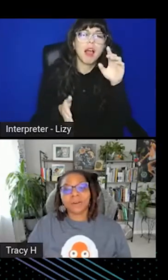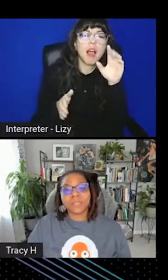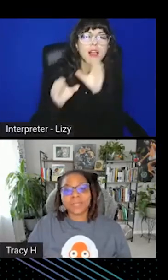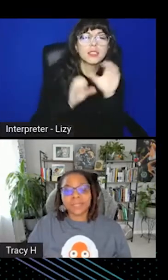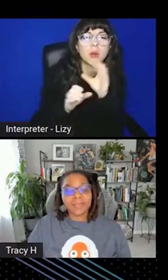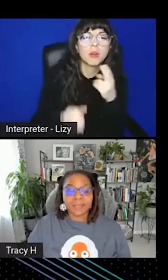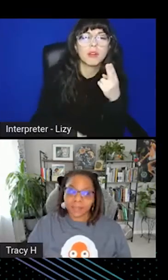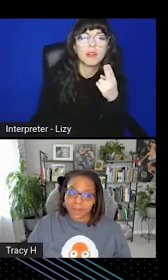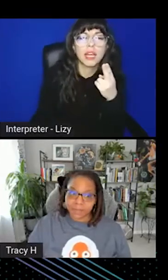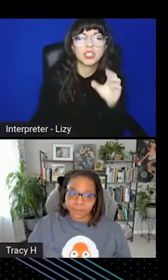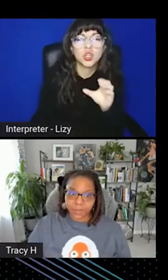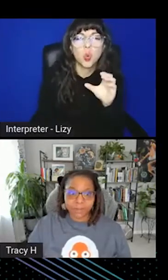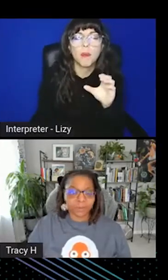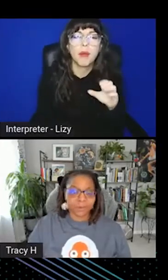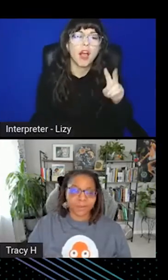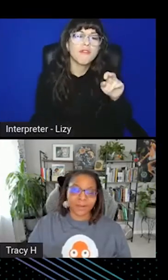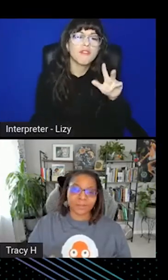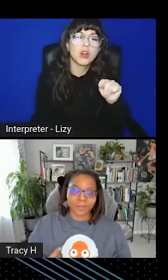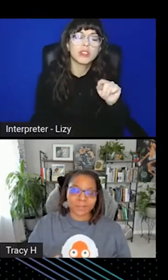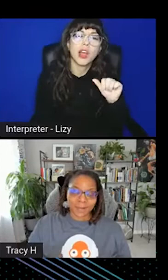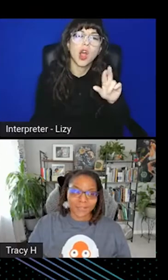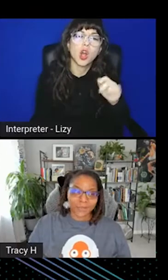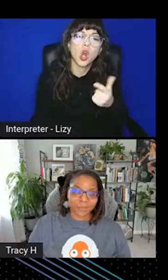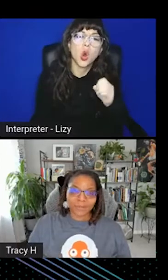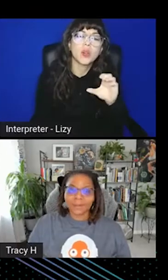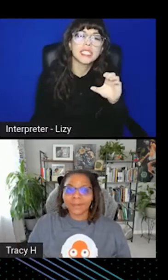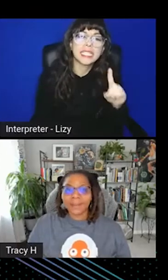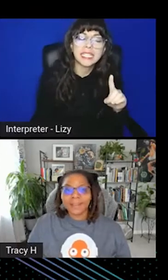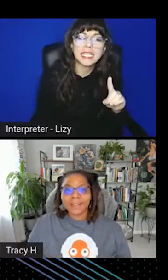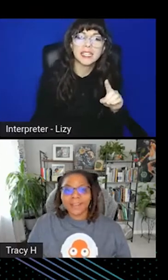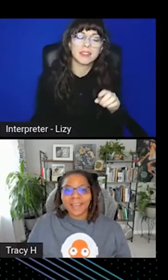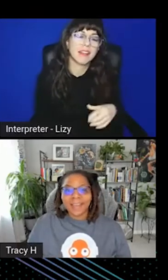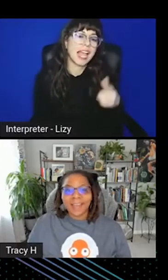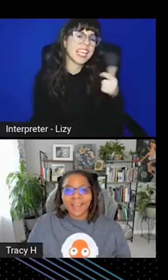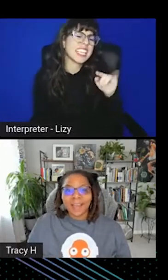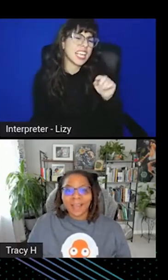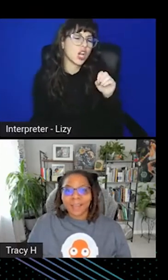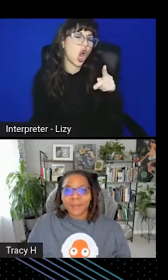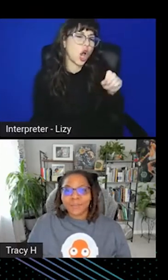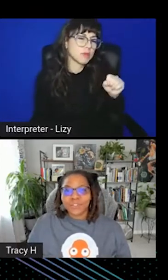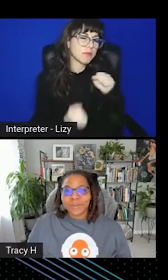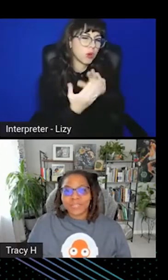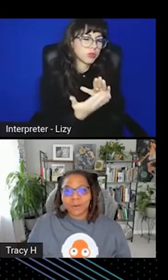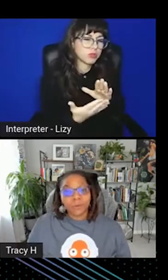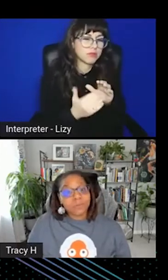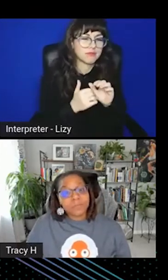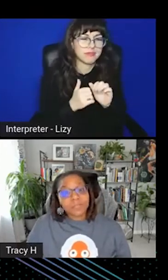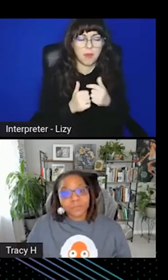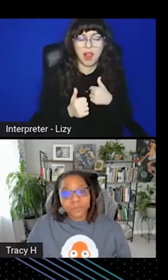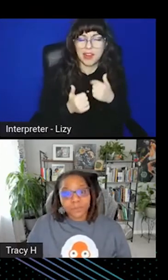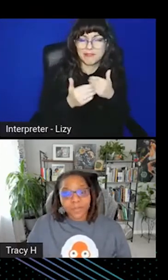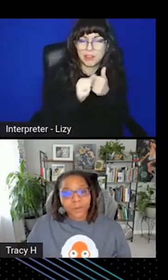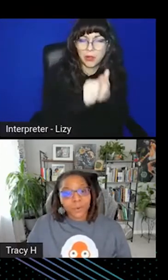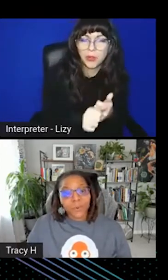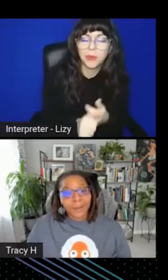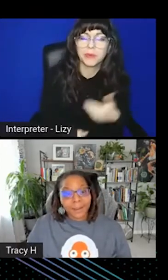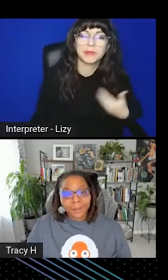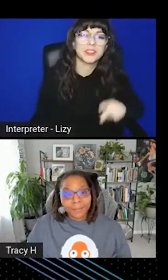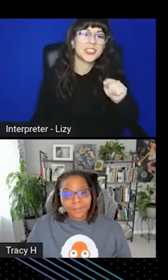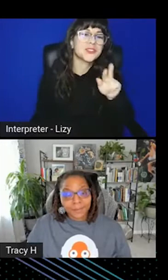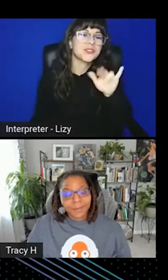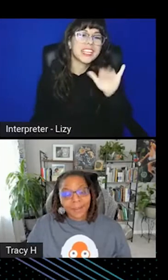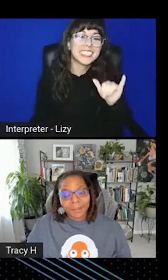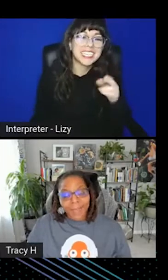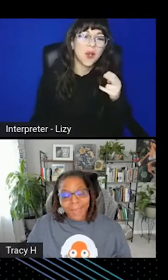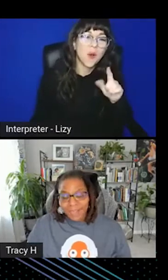and Argo CD, the GitOps way, or the GitOps way as I interpret it. I am Tracy Holmes, if you do not know who I am.